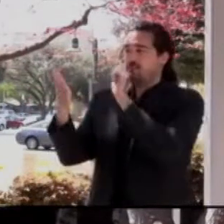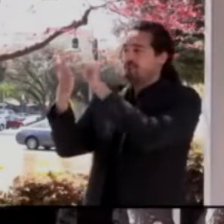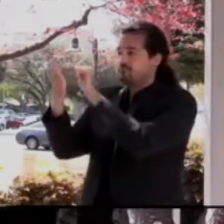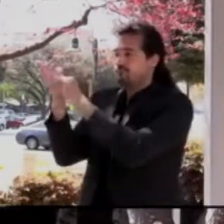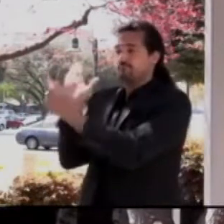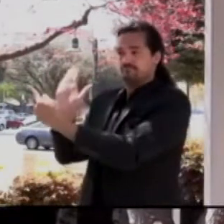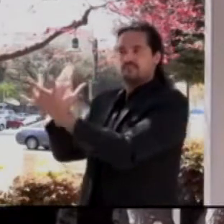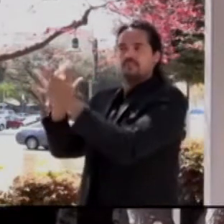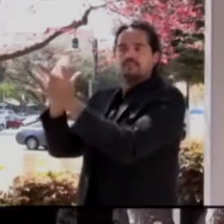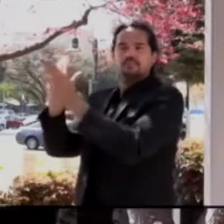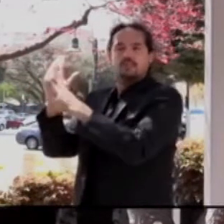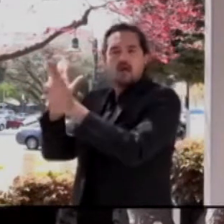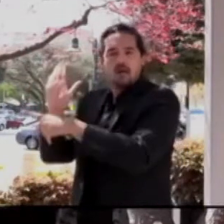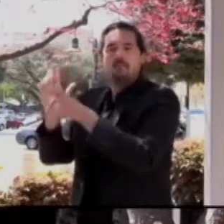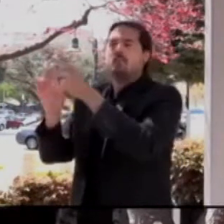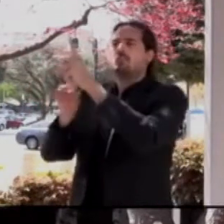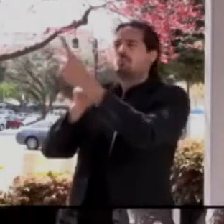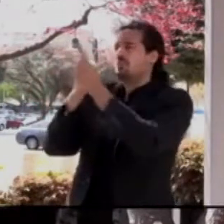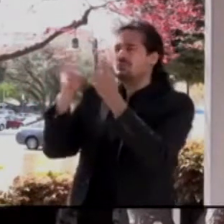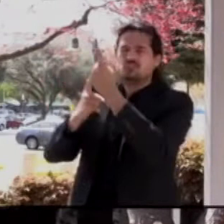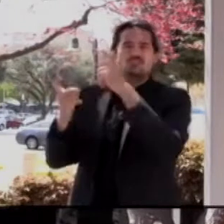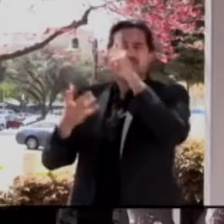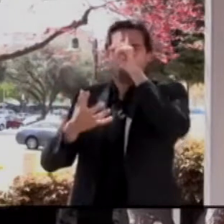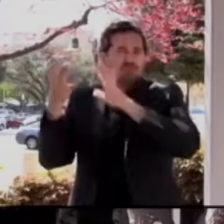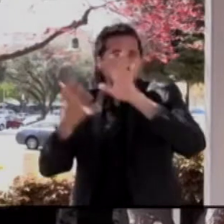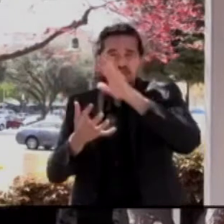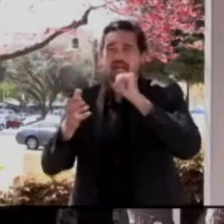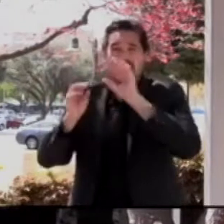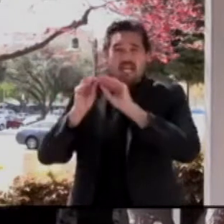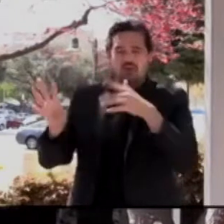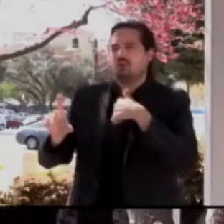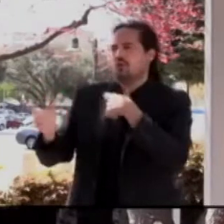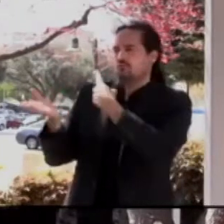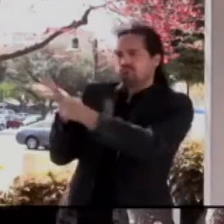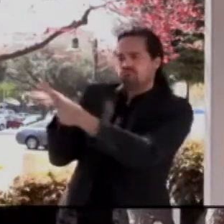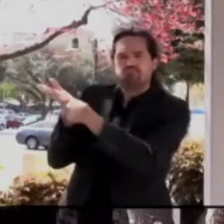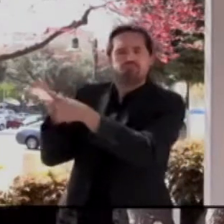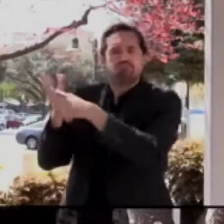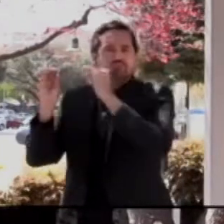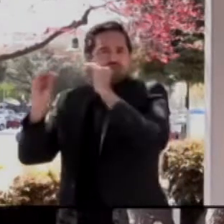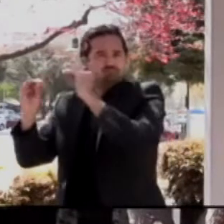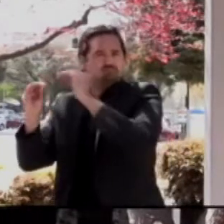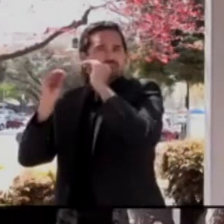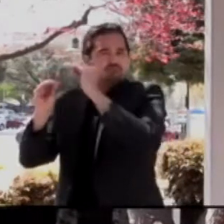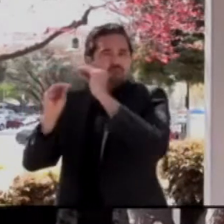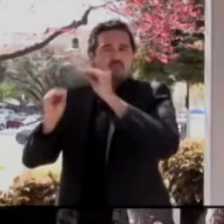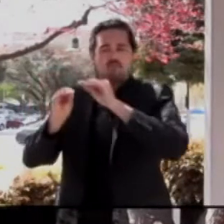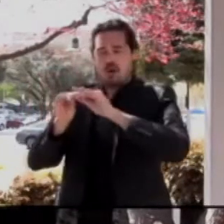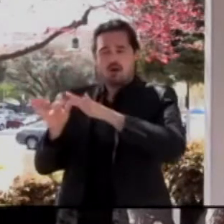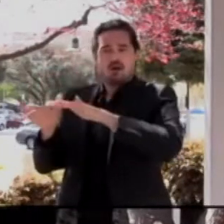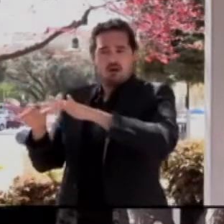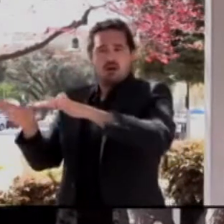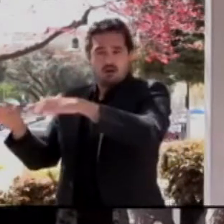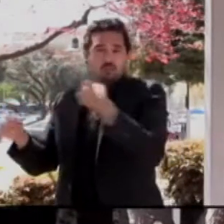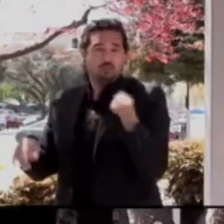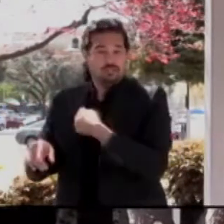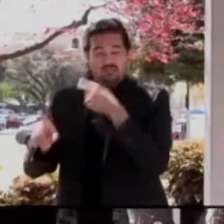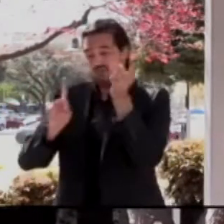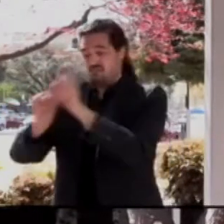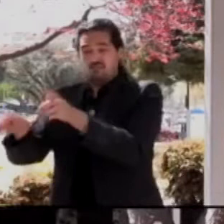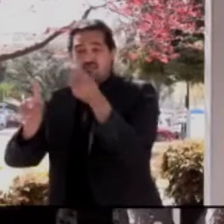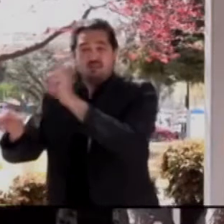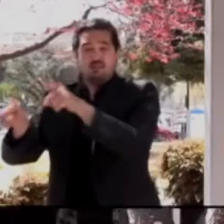consultation. These are our community health workers are language capable in at least five of the county's threshold languages, English,